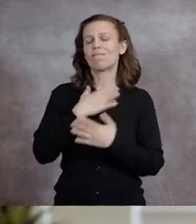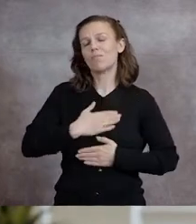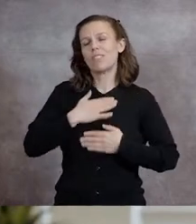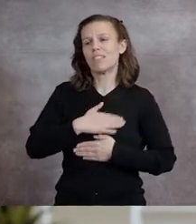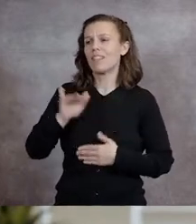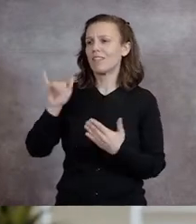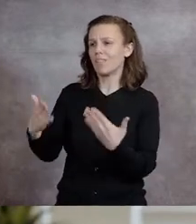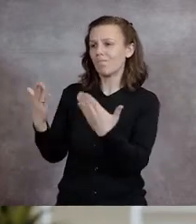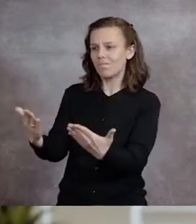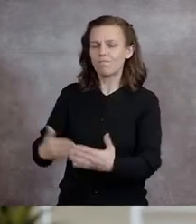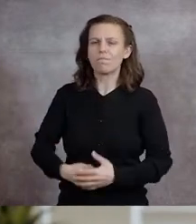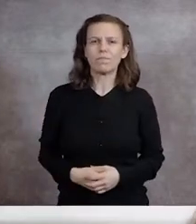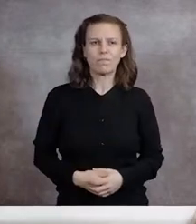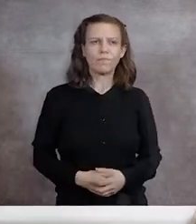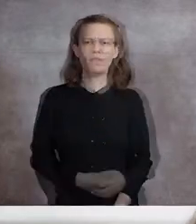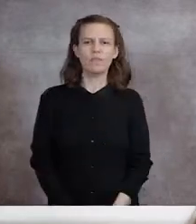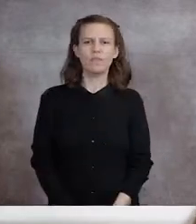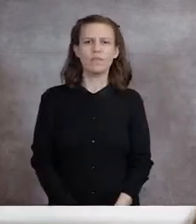appreciate it.